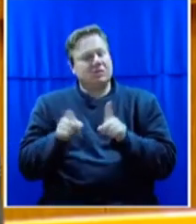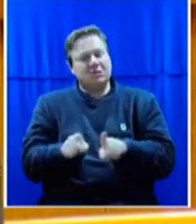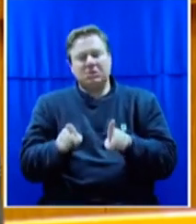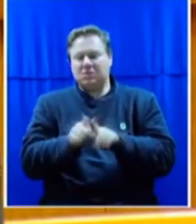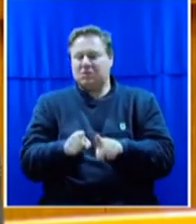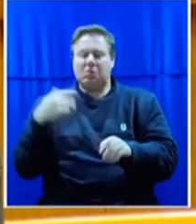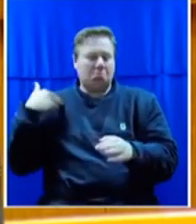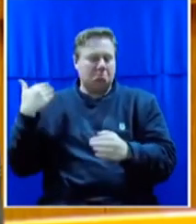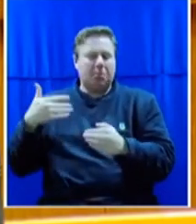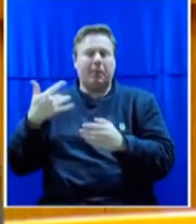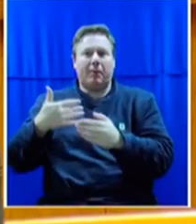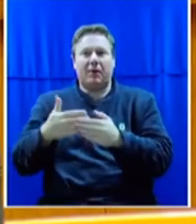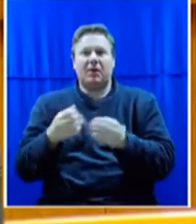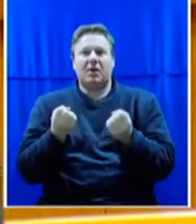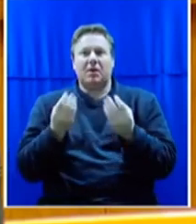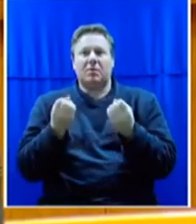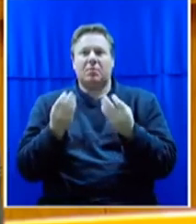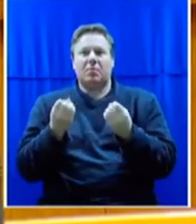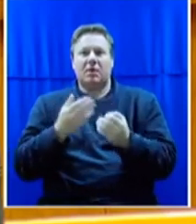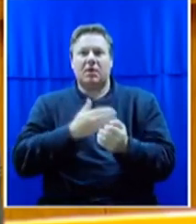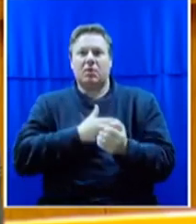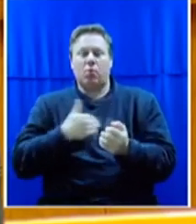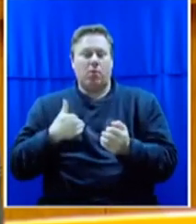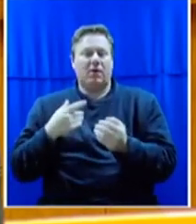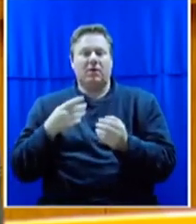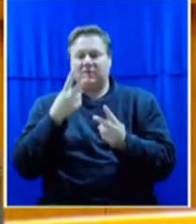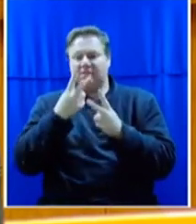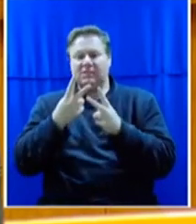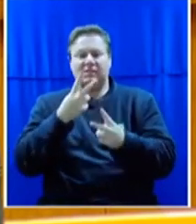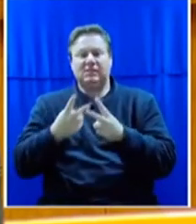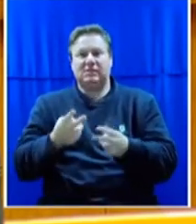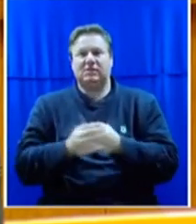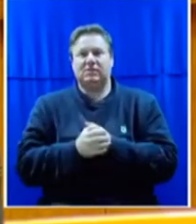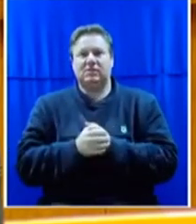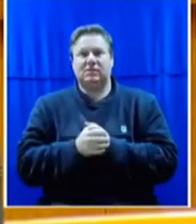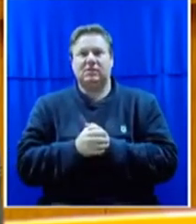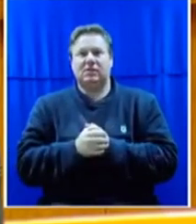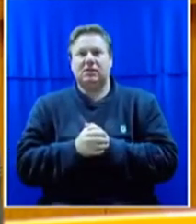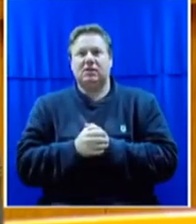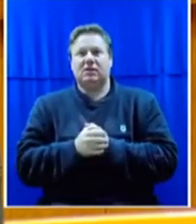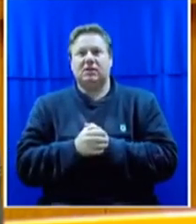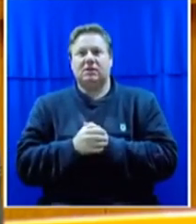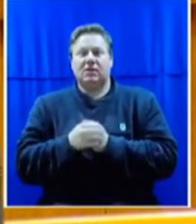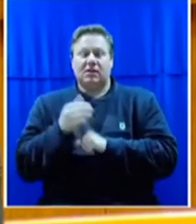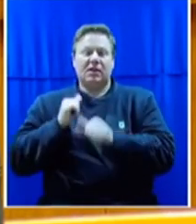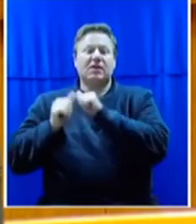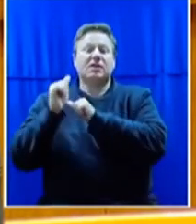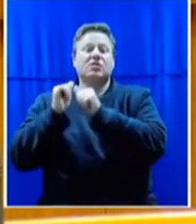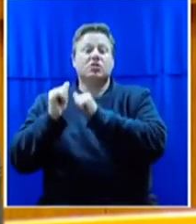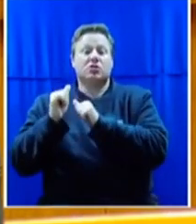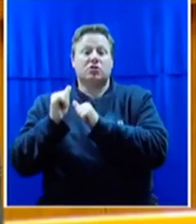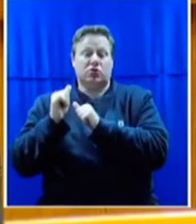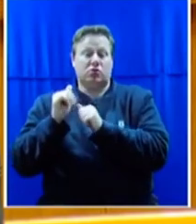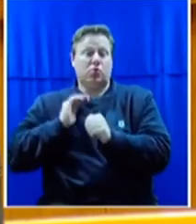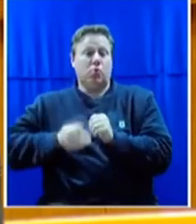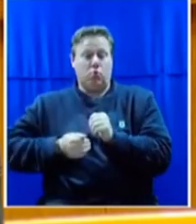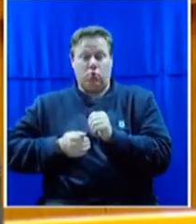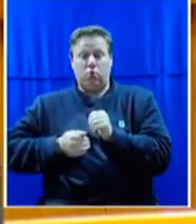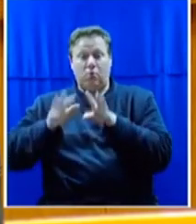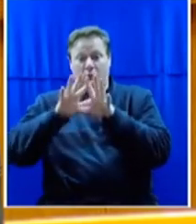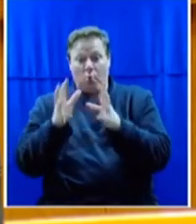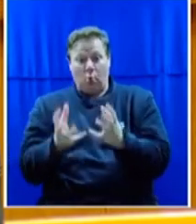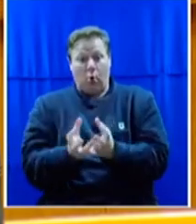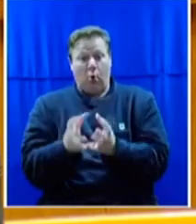it does with many women spanning centuries. The history of women across the globe and our current lived